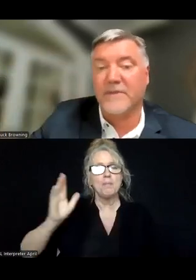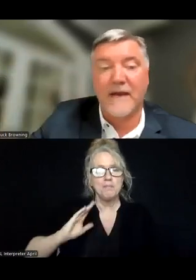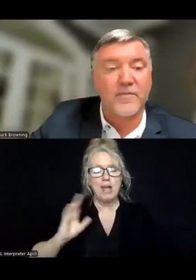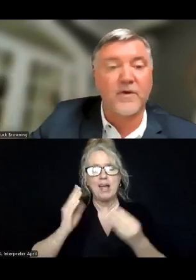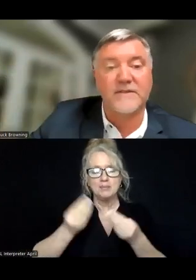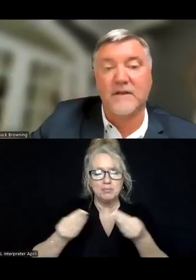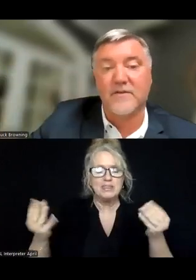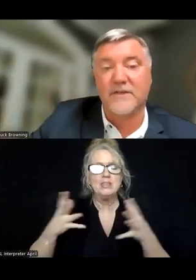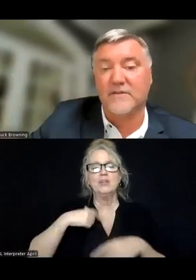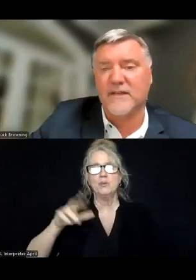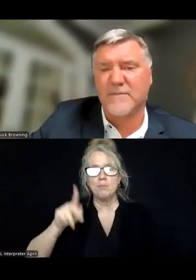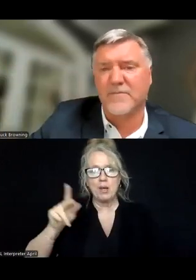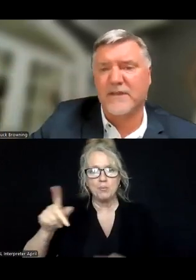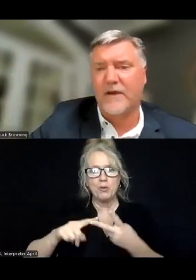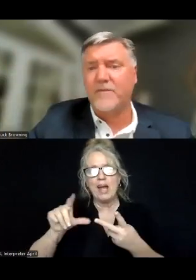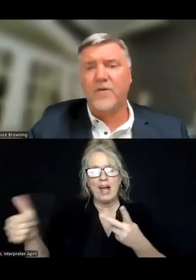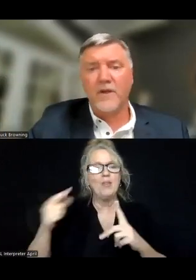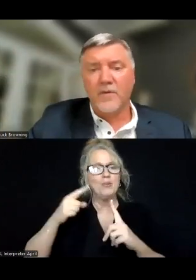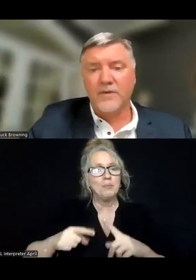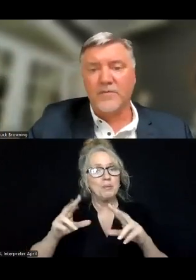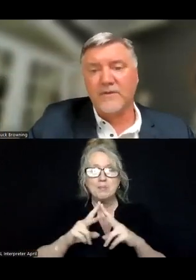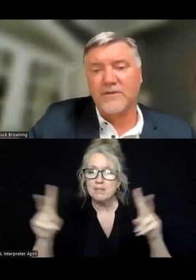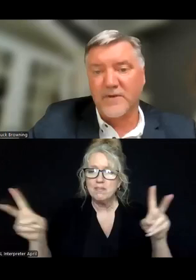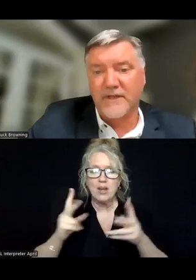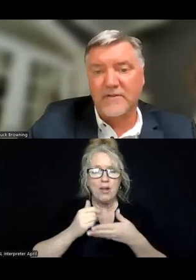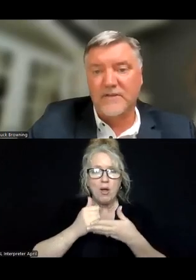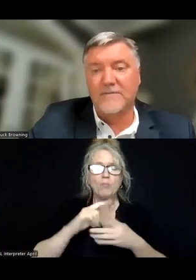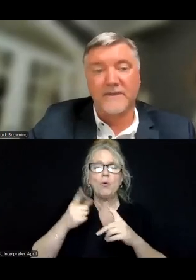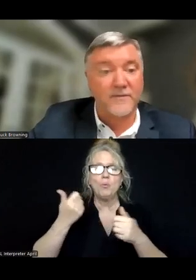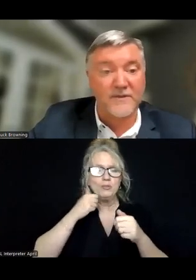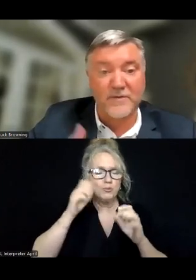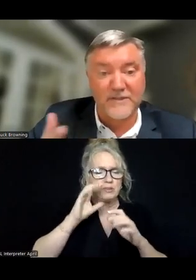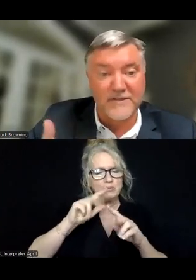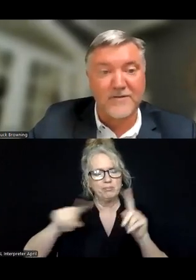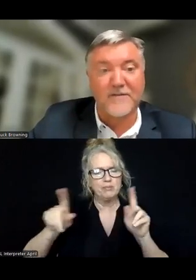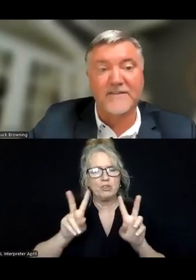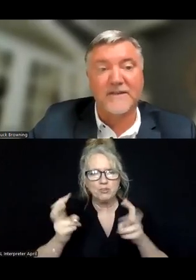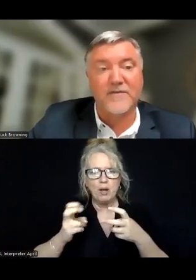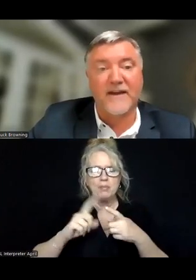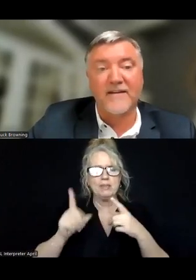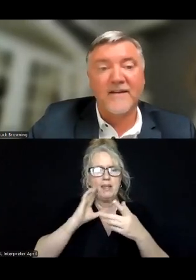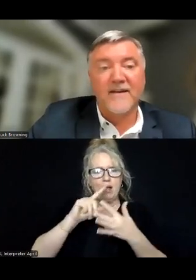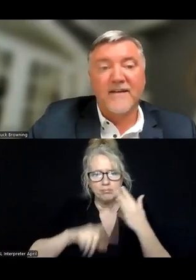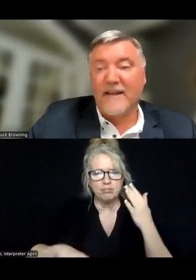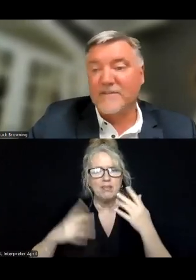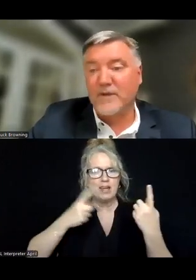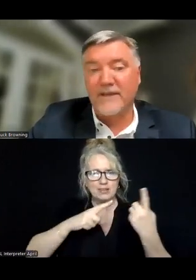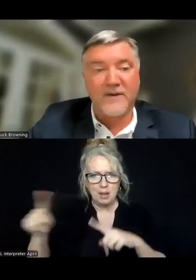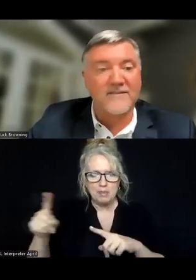a history of PowerPoints and other details, so that can be really helpful when you're researching particular topics from this rich history of things that we've had.